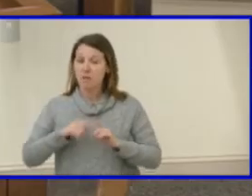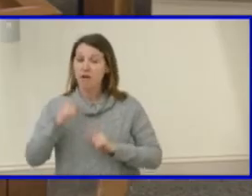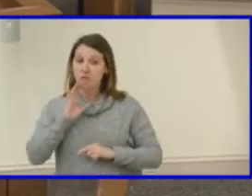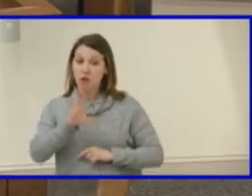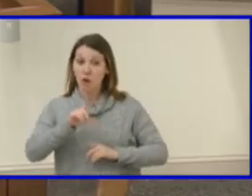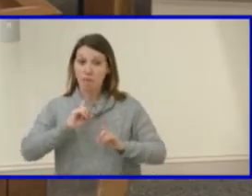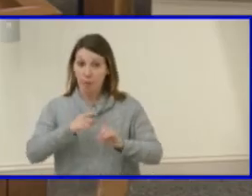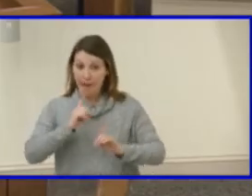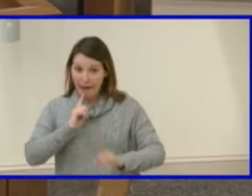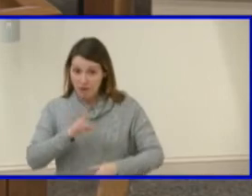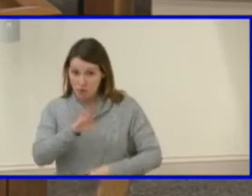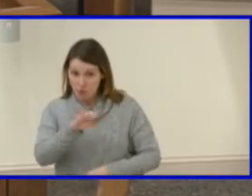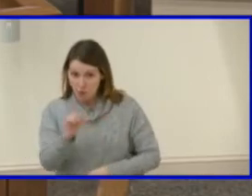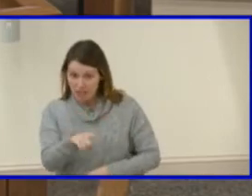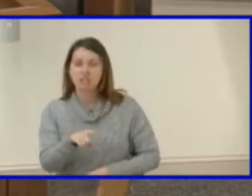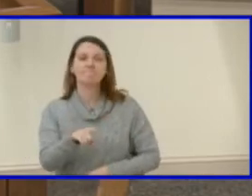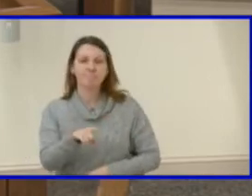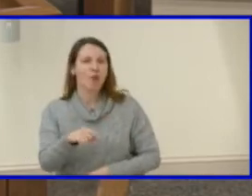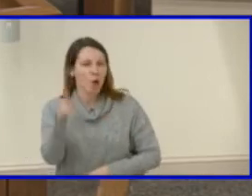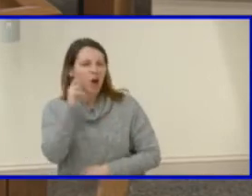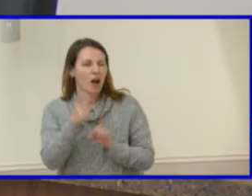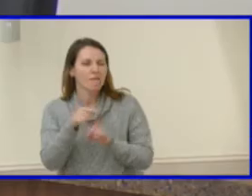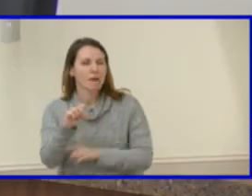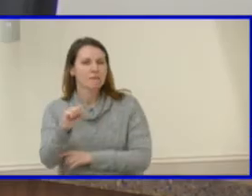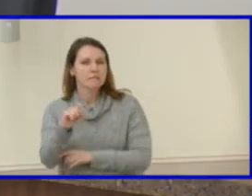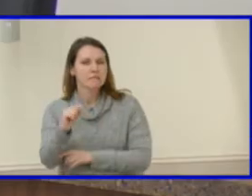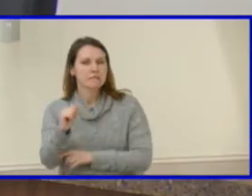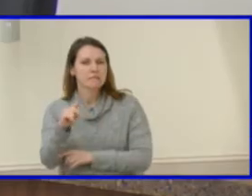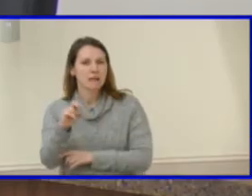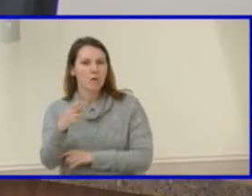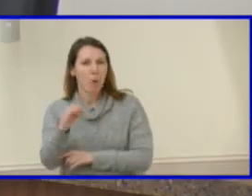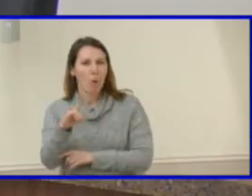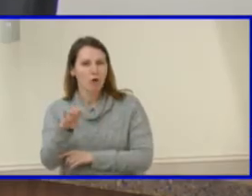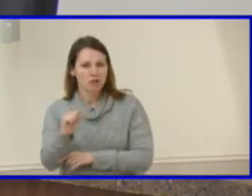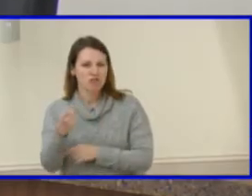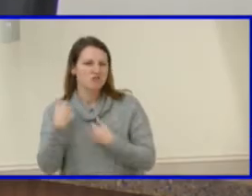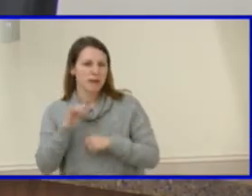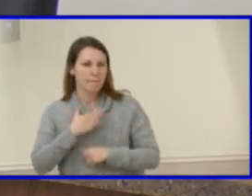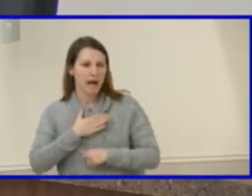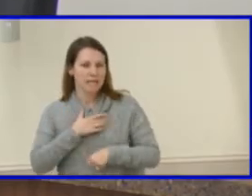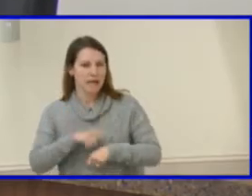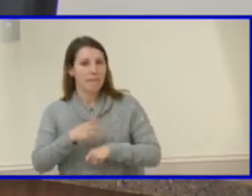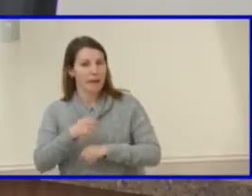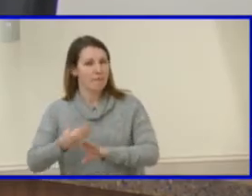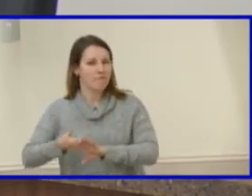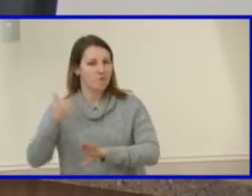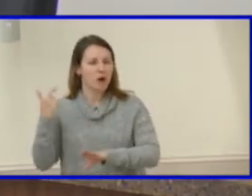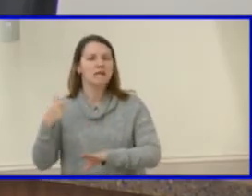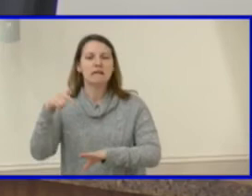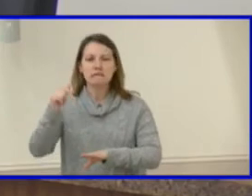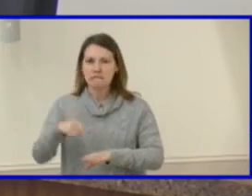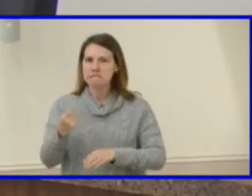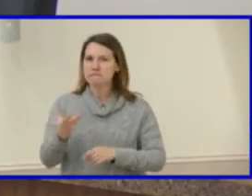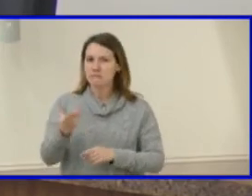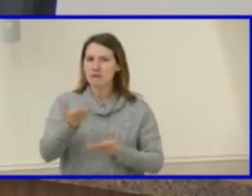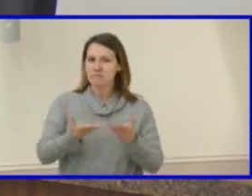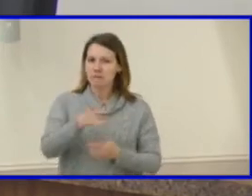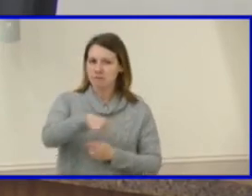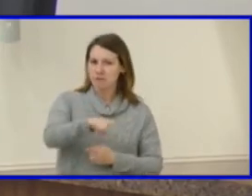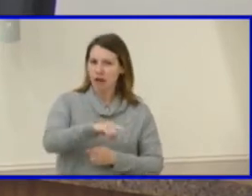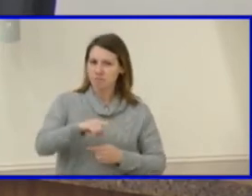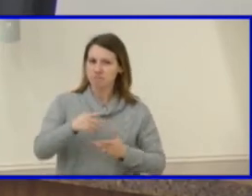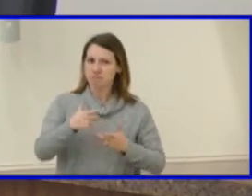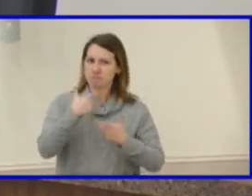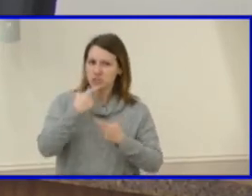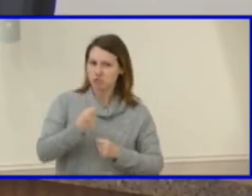uh, we have heard from stakeholders and certainly during my time and Henrico that this is something that there may be interest in reexamining. We've